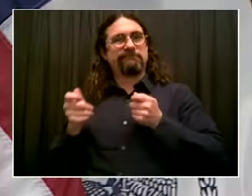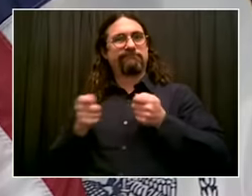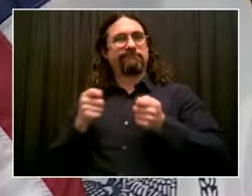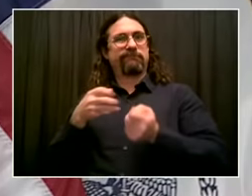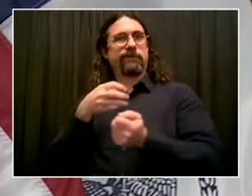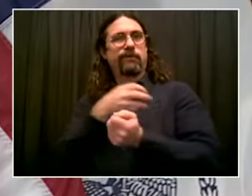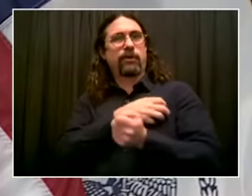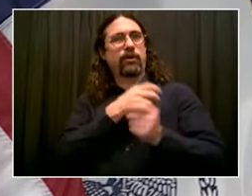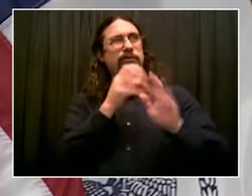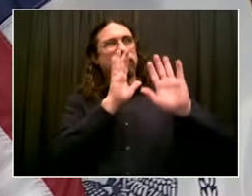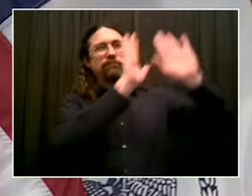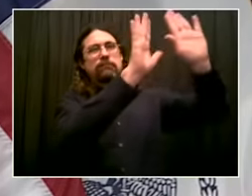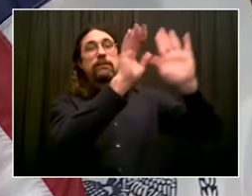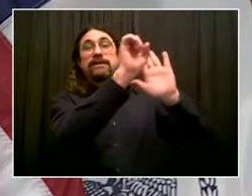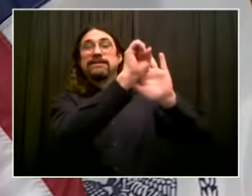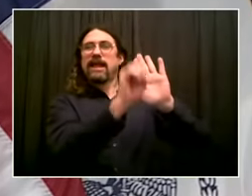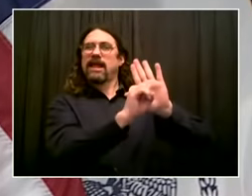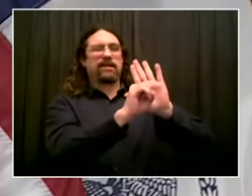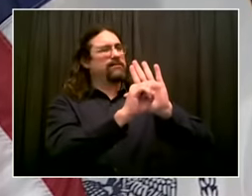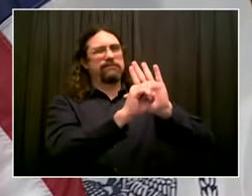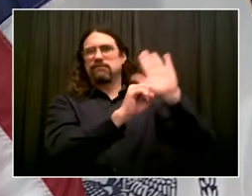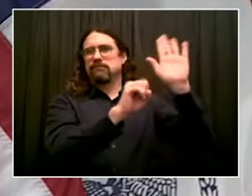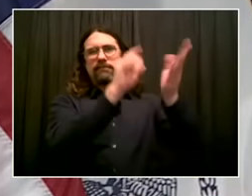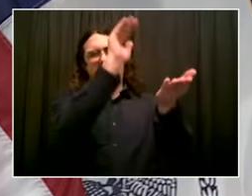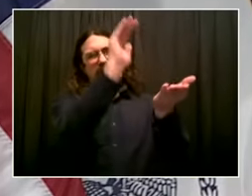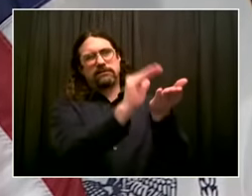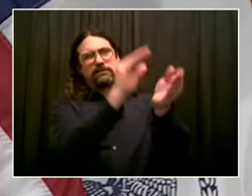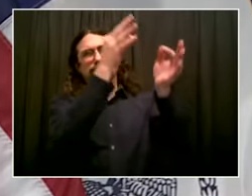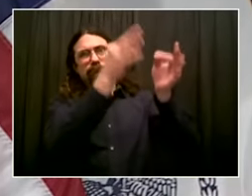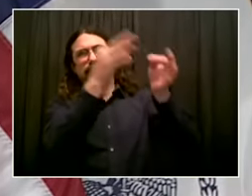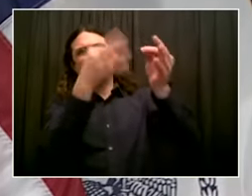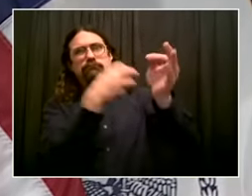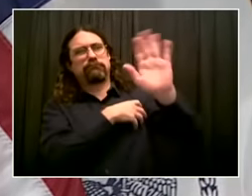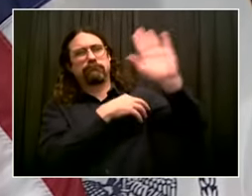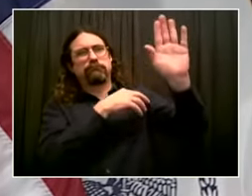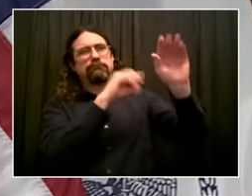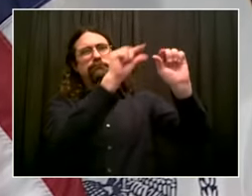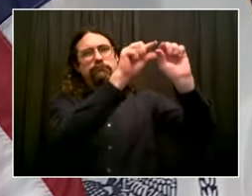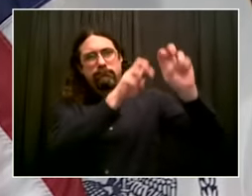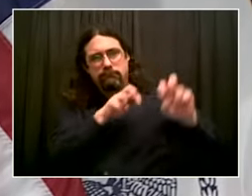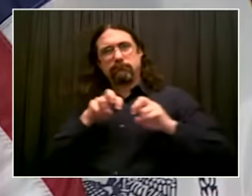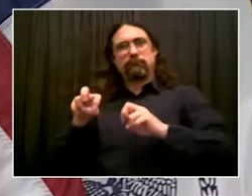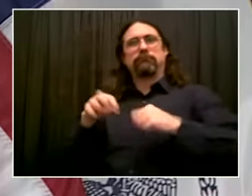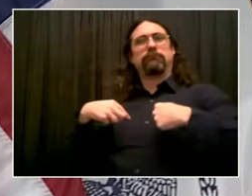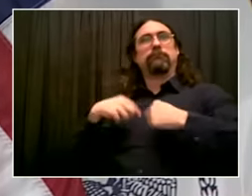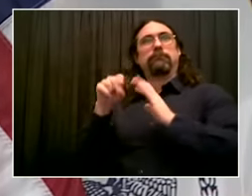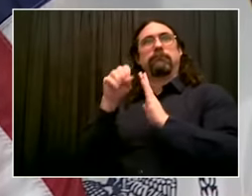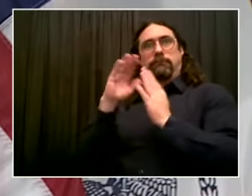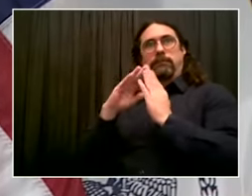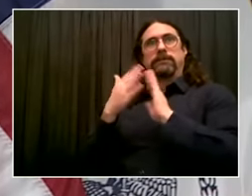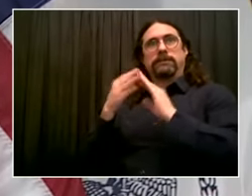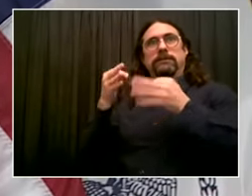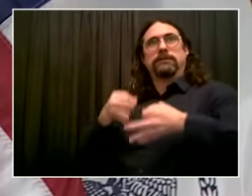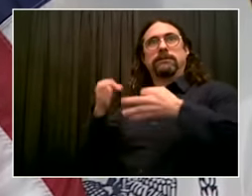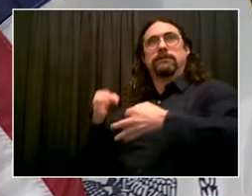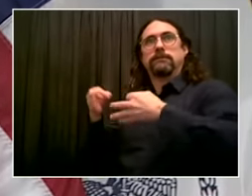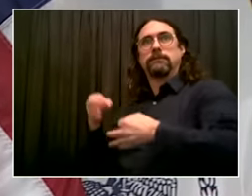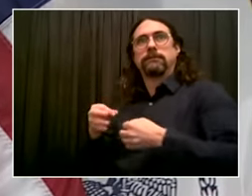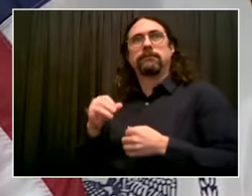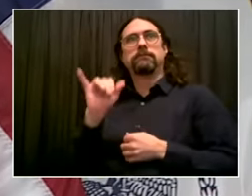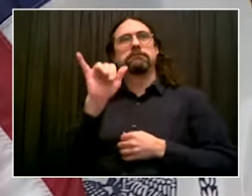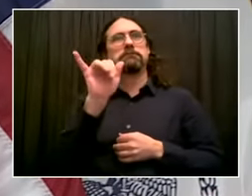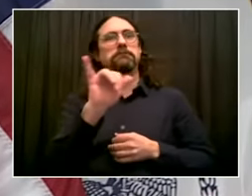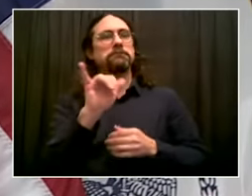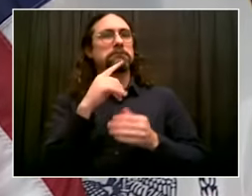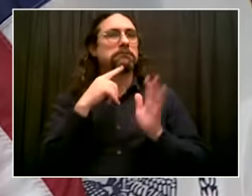existing order staying in place. You can still modify them. So I'm just wondering, do you think that that is sufficient, or do you think that there needs to be